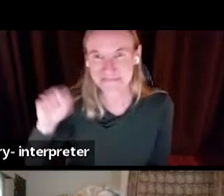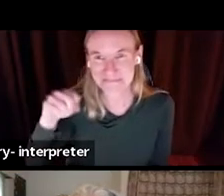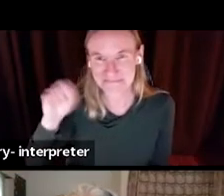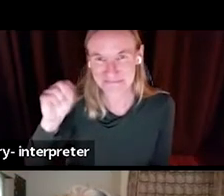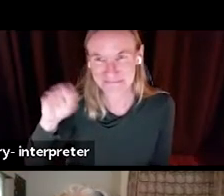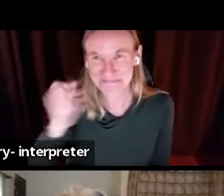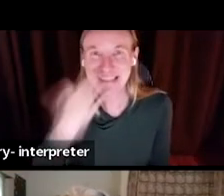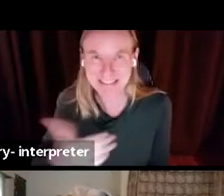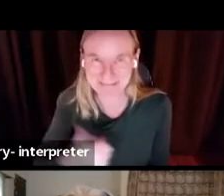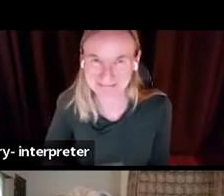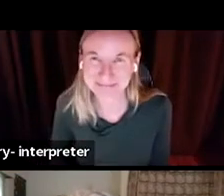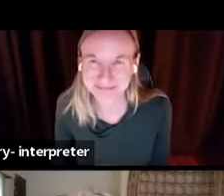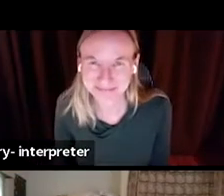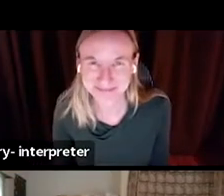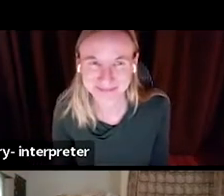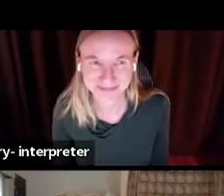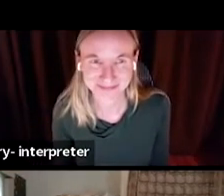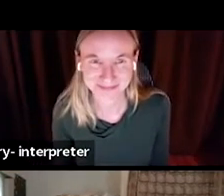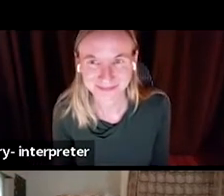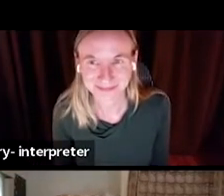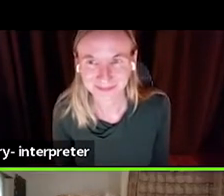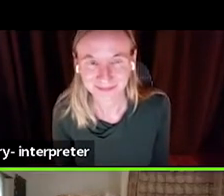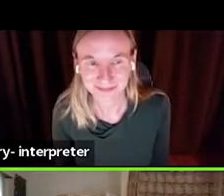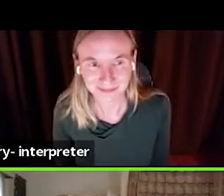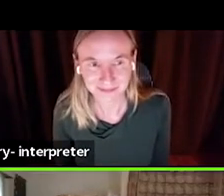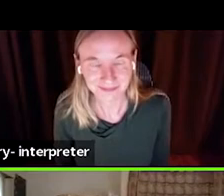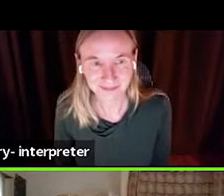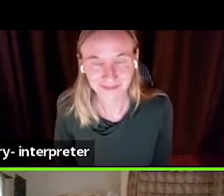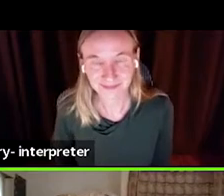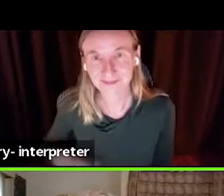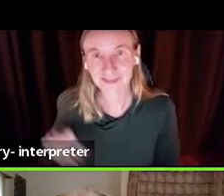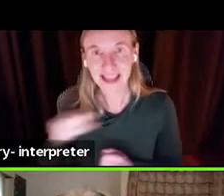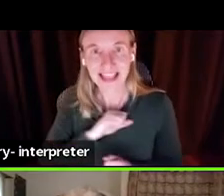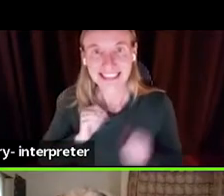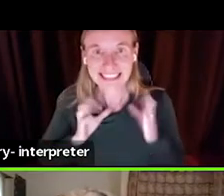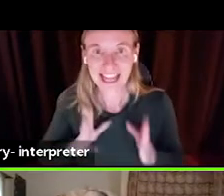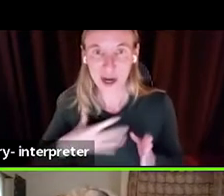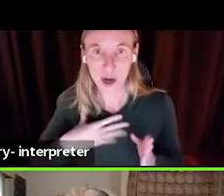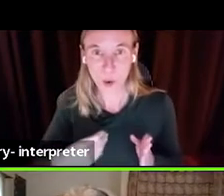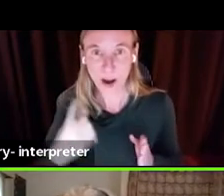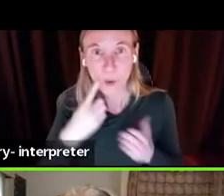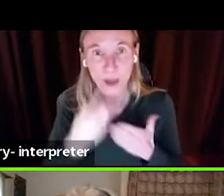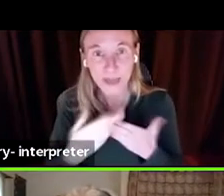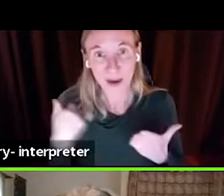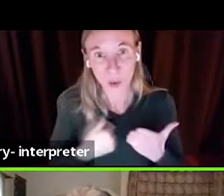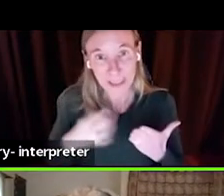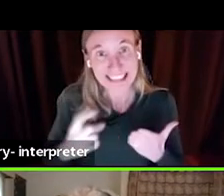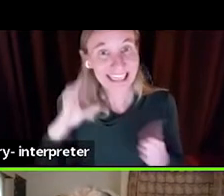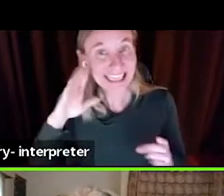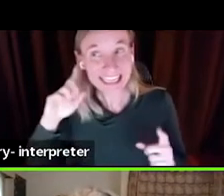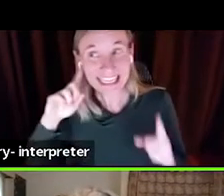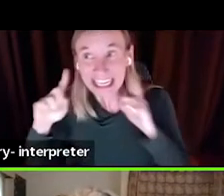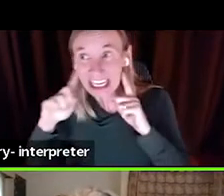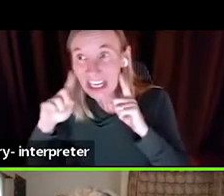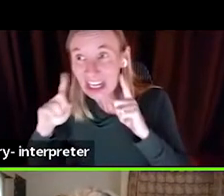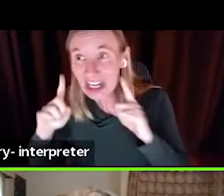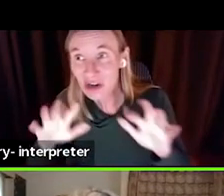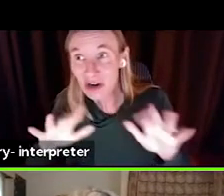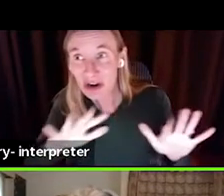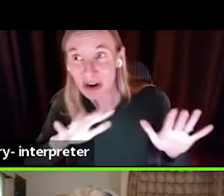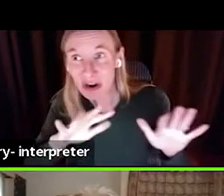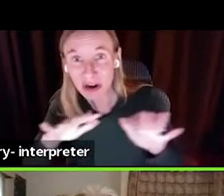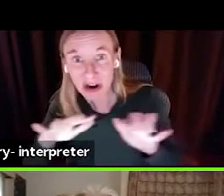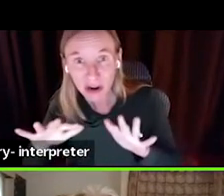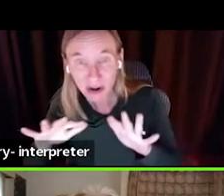Thank you. Thank you. you. We did. We, one of the things that we did here when we were doing this, um, before, after the closure of the